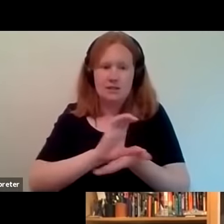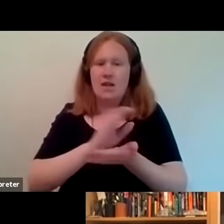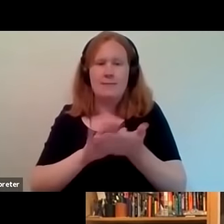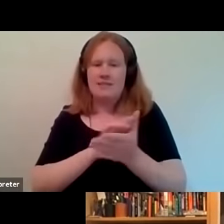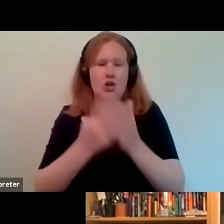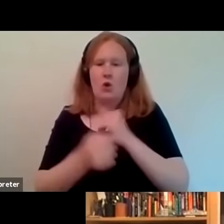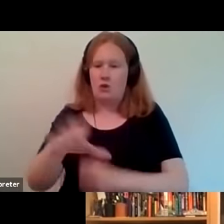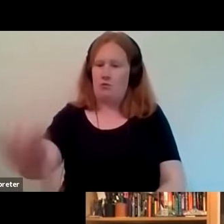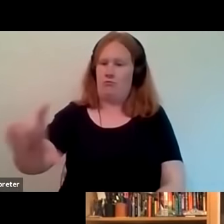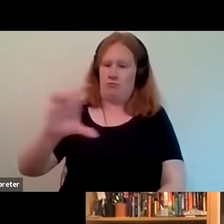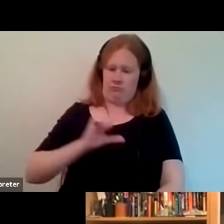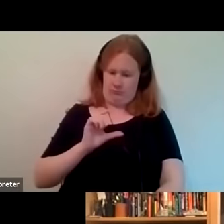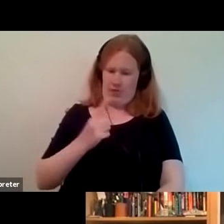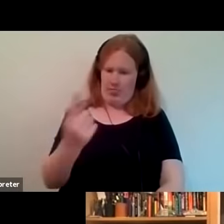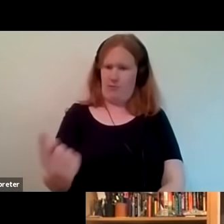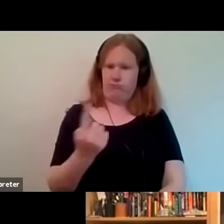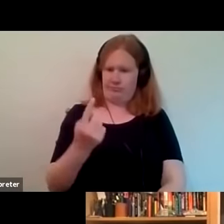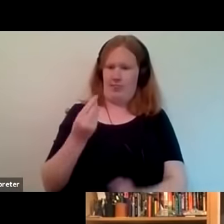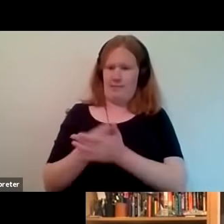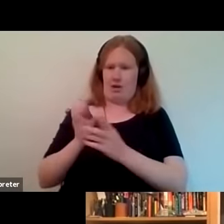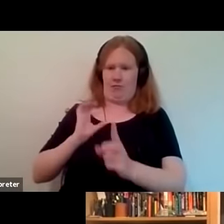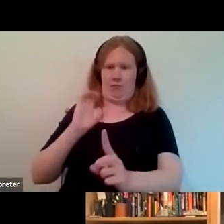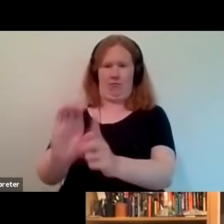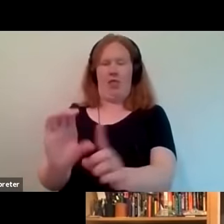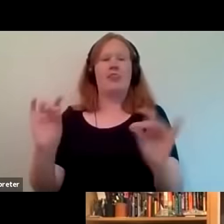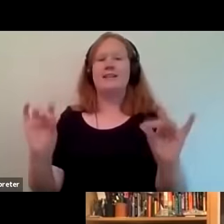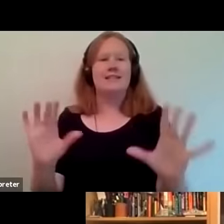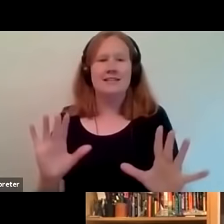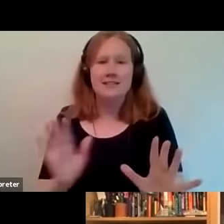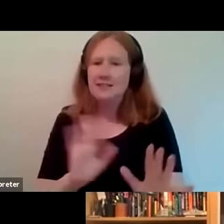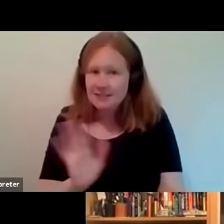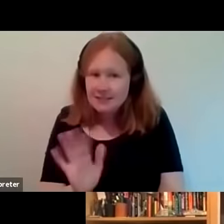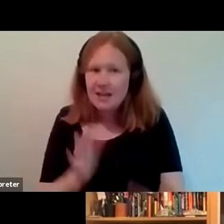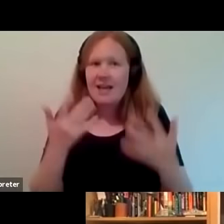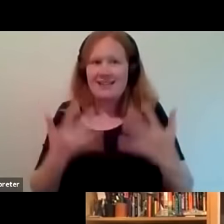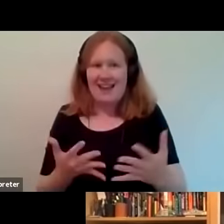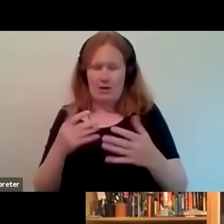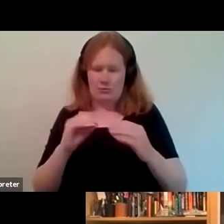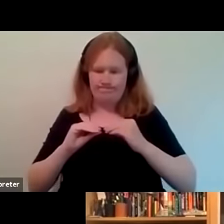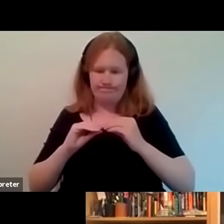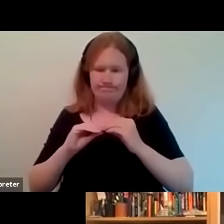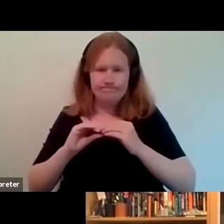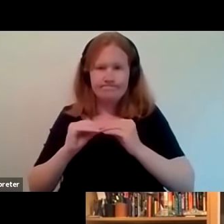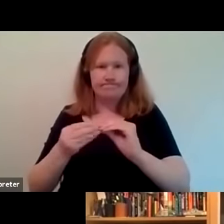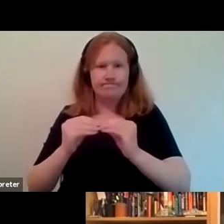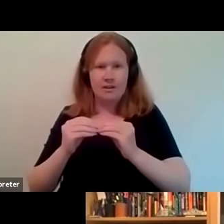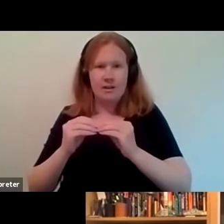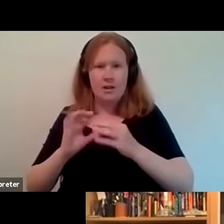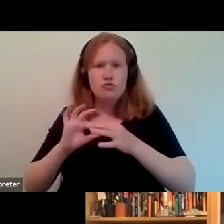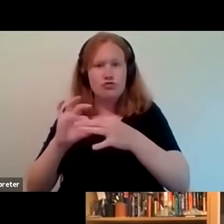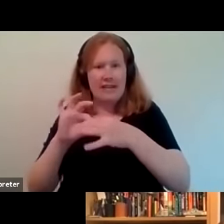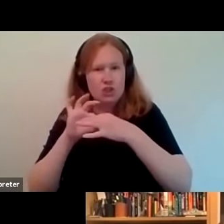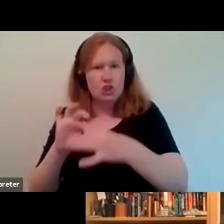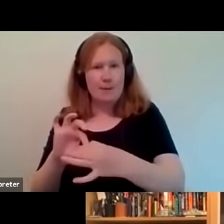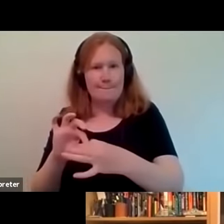to us we give you the money and that just doesn't help at all um with that kind of the balance of the relationship because it is the heritage of the community it's it's you know